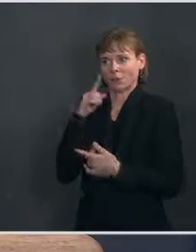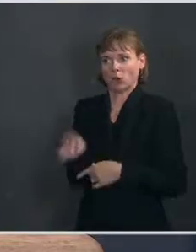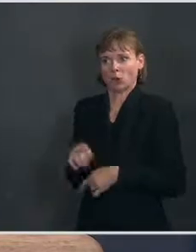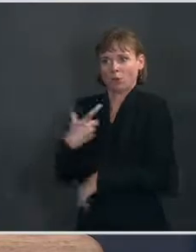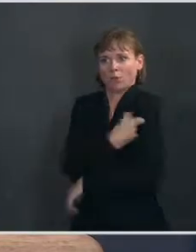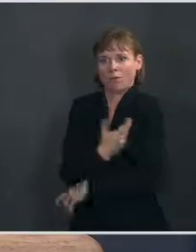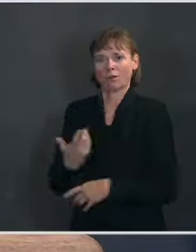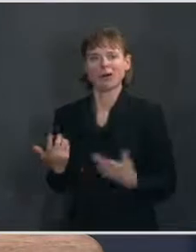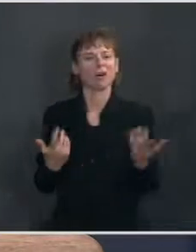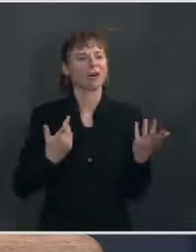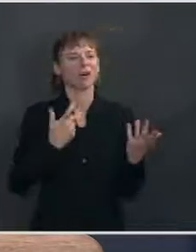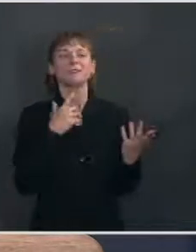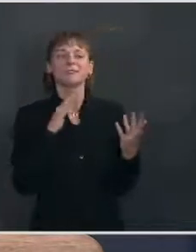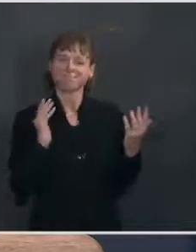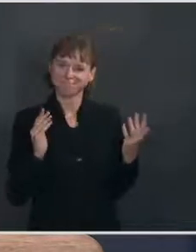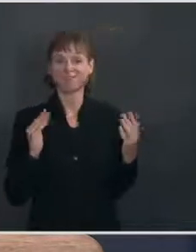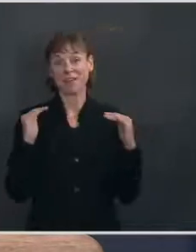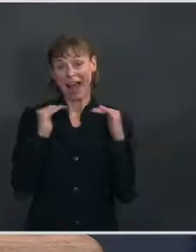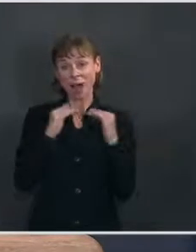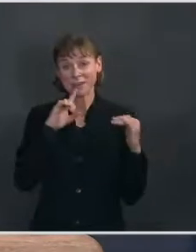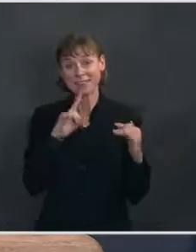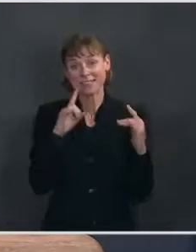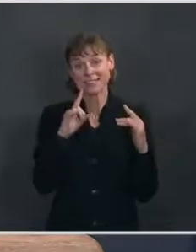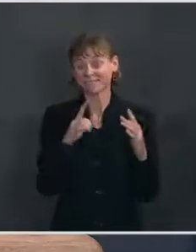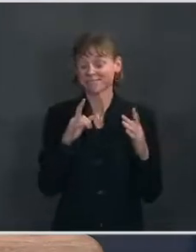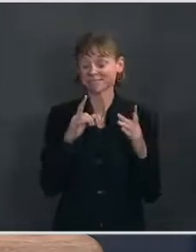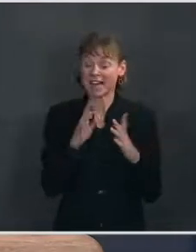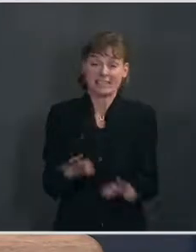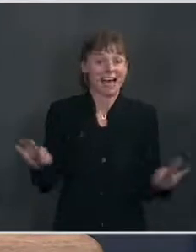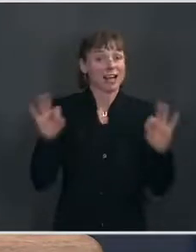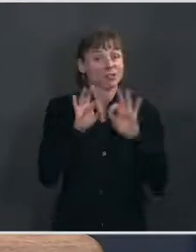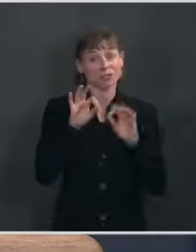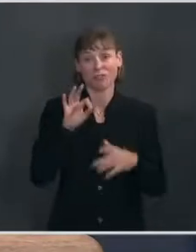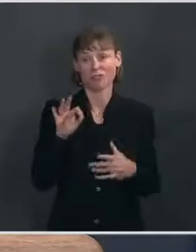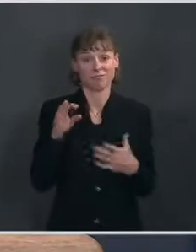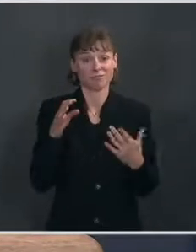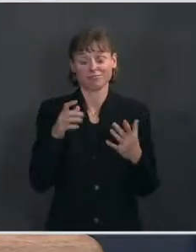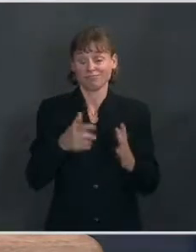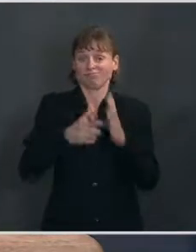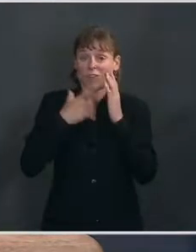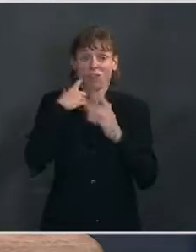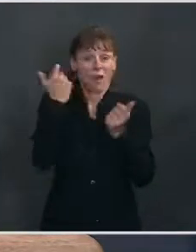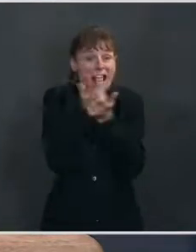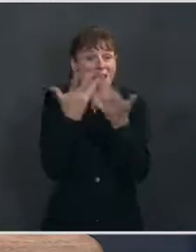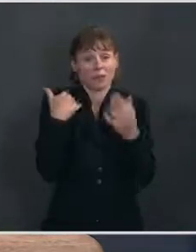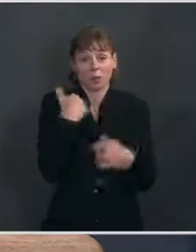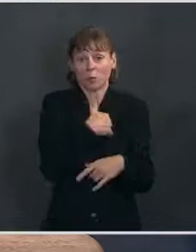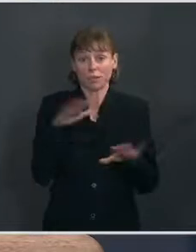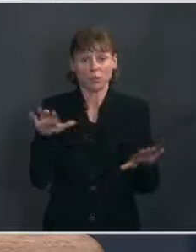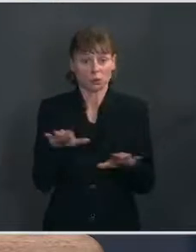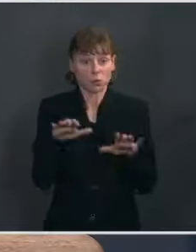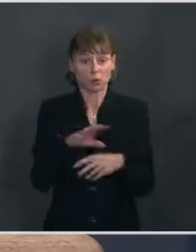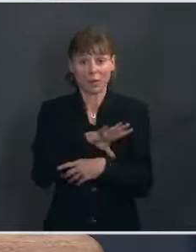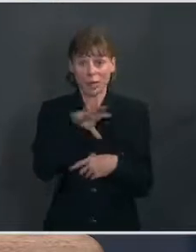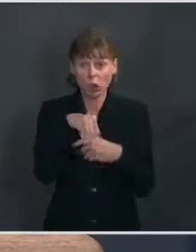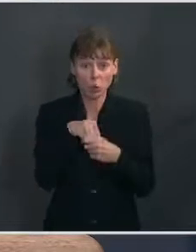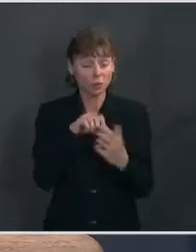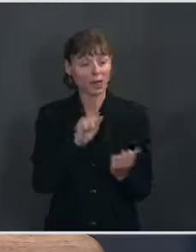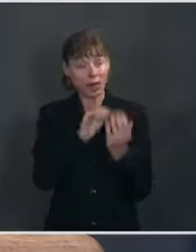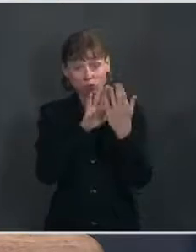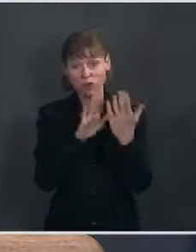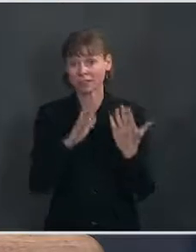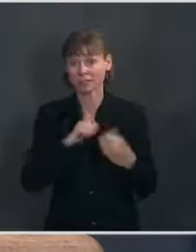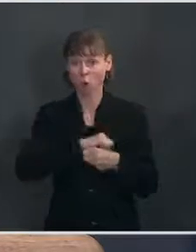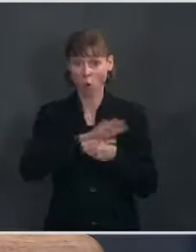equity is is essential and a priority in all everything we do, including addressing COVID and the pandemic, which is the